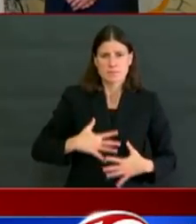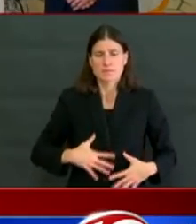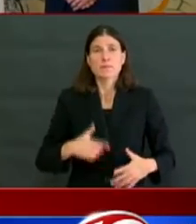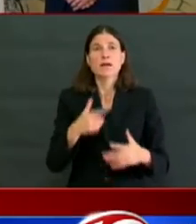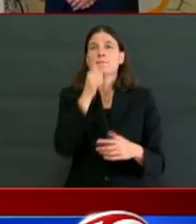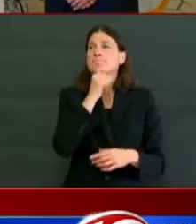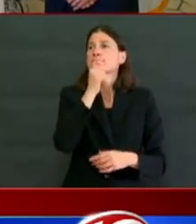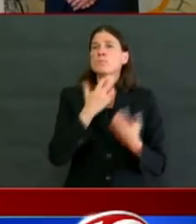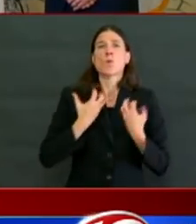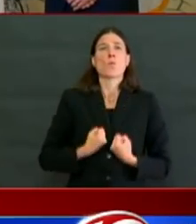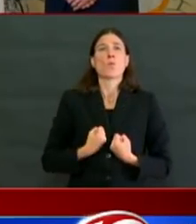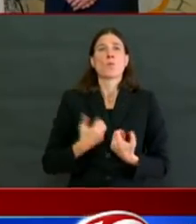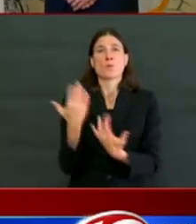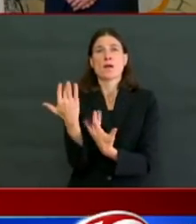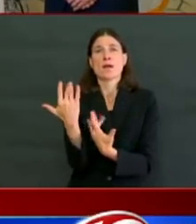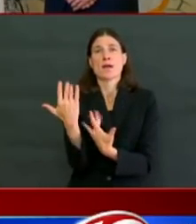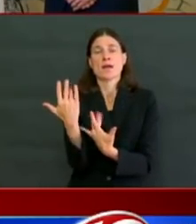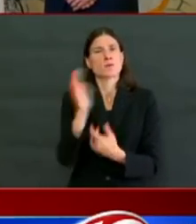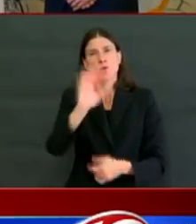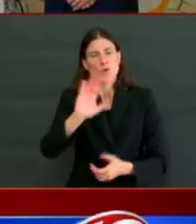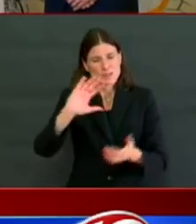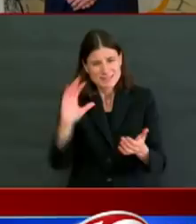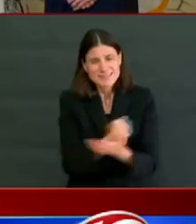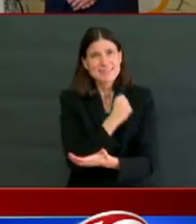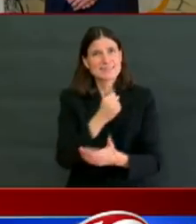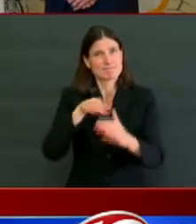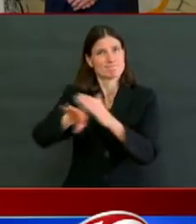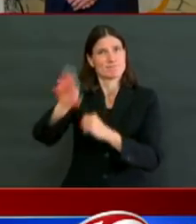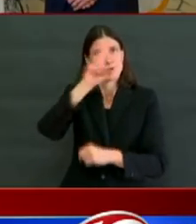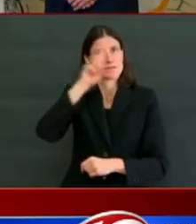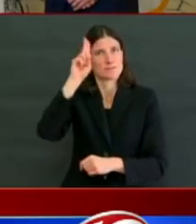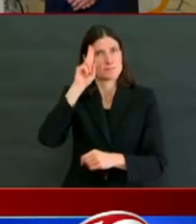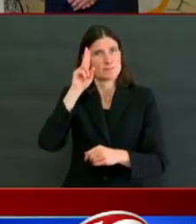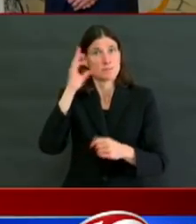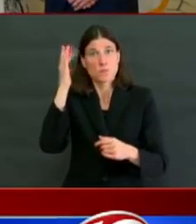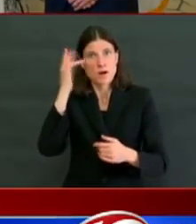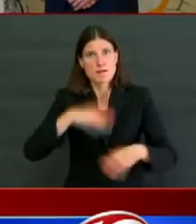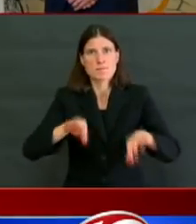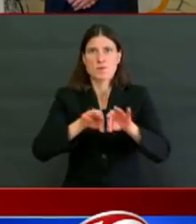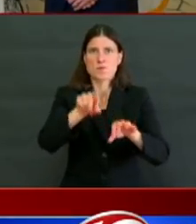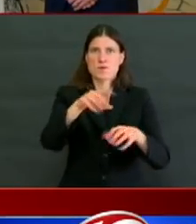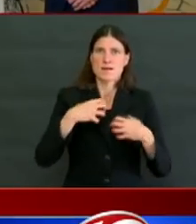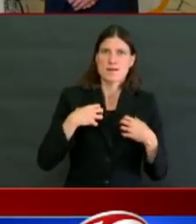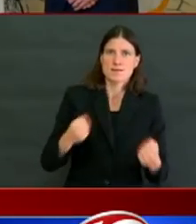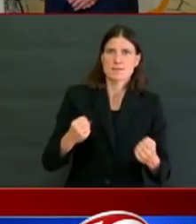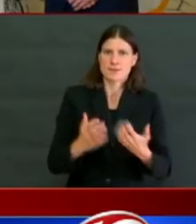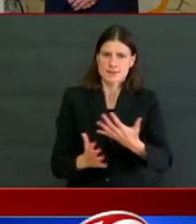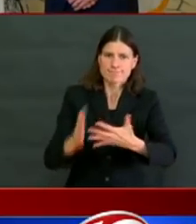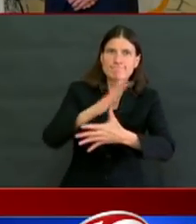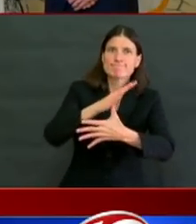emergency room. If you need to see your doctor, call your doctor and go see the doctor.